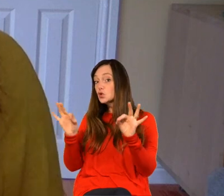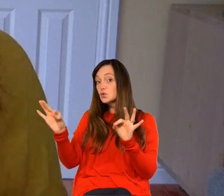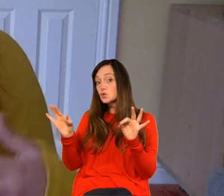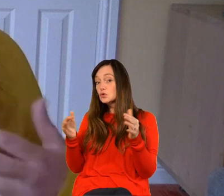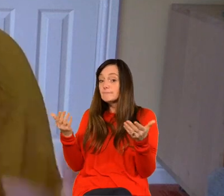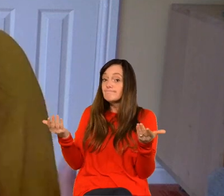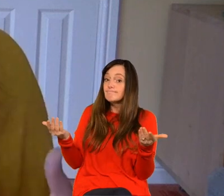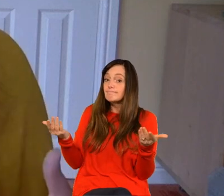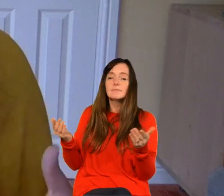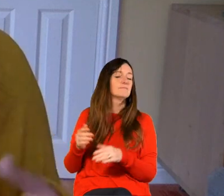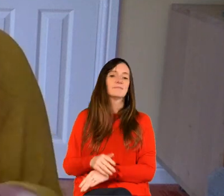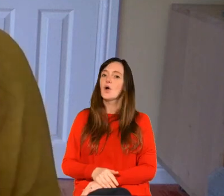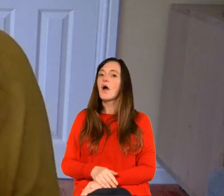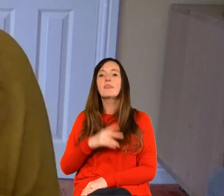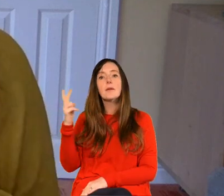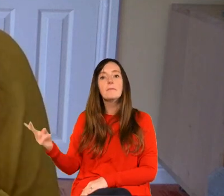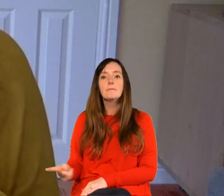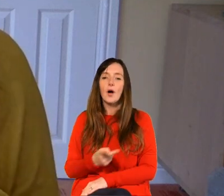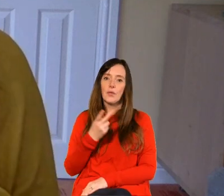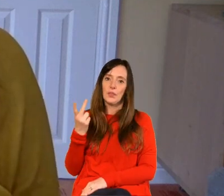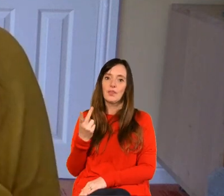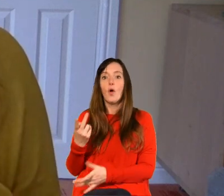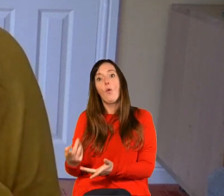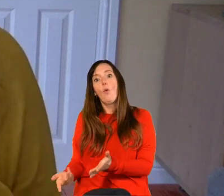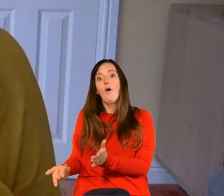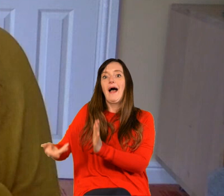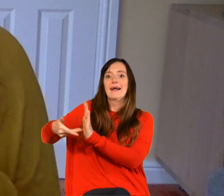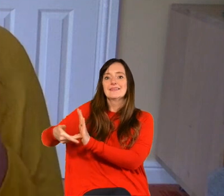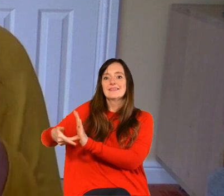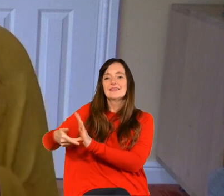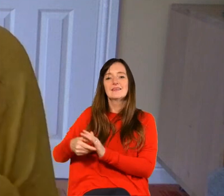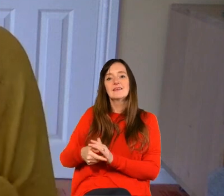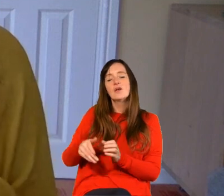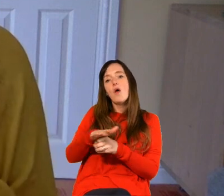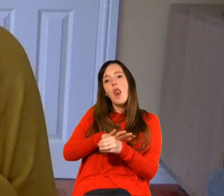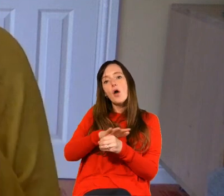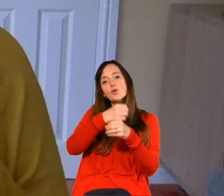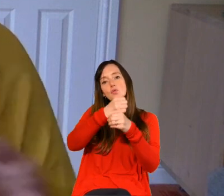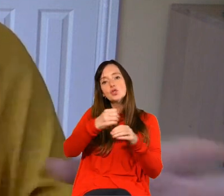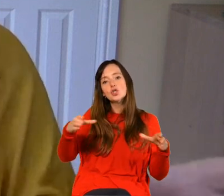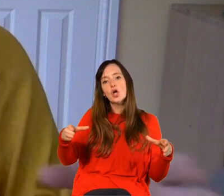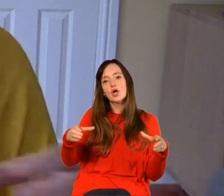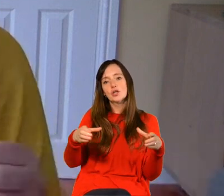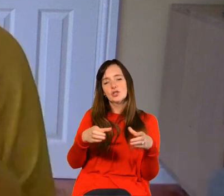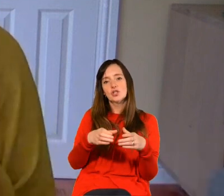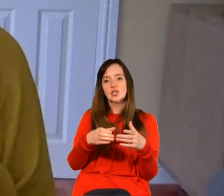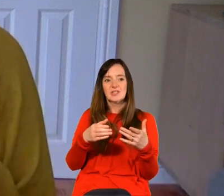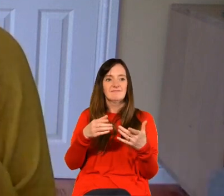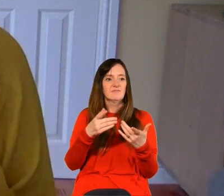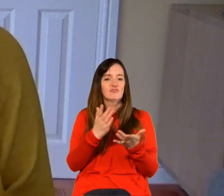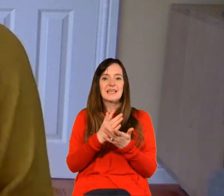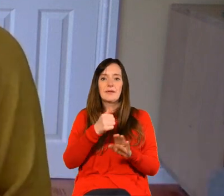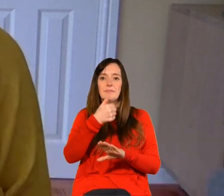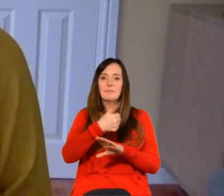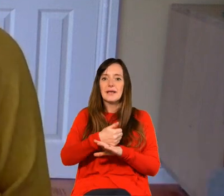i think it's it's a both and in that the local church is um is the place in which we we reach the nations isn't it